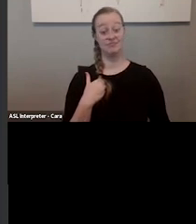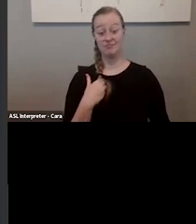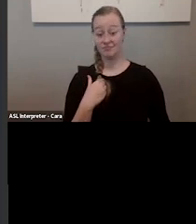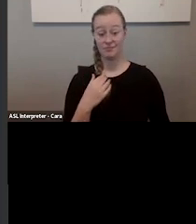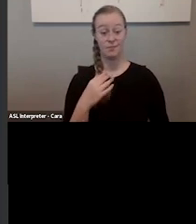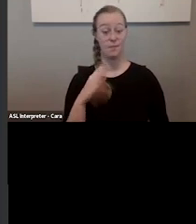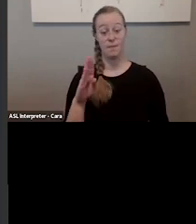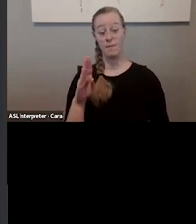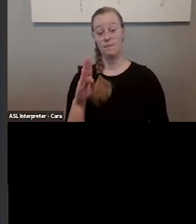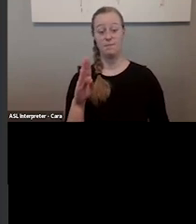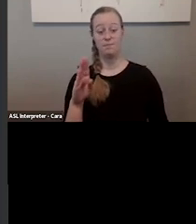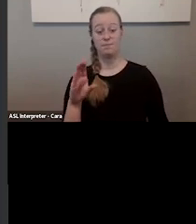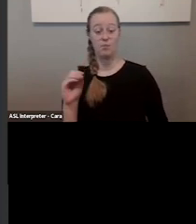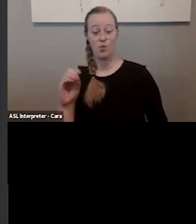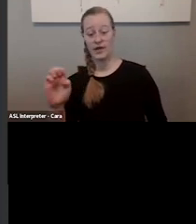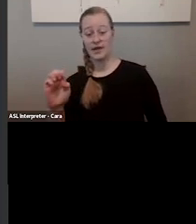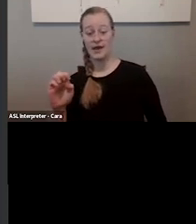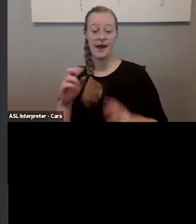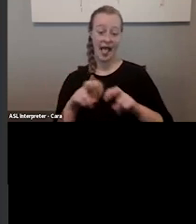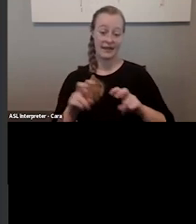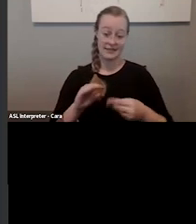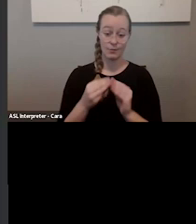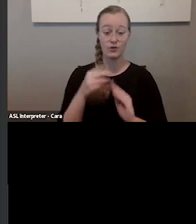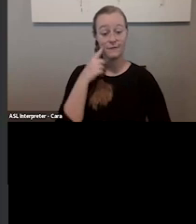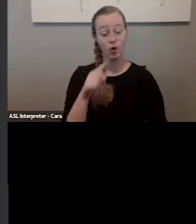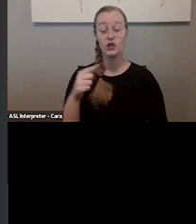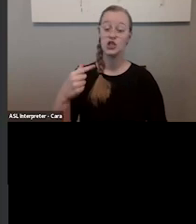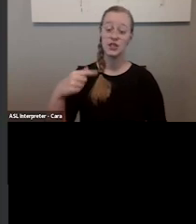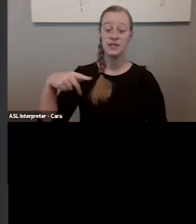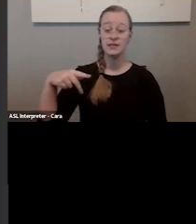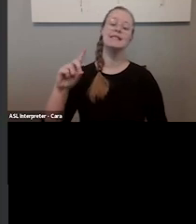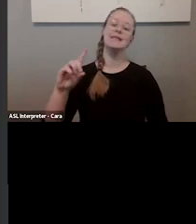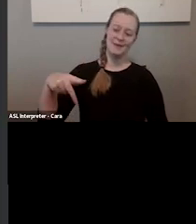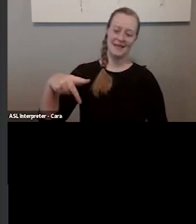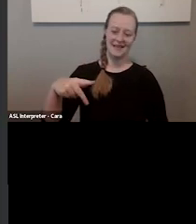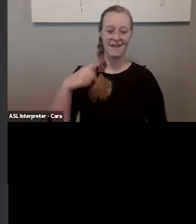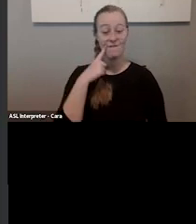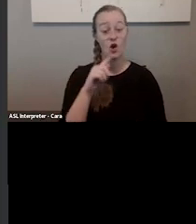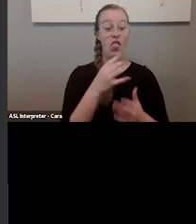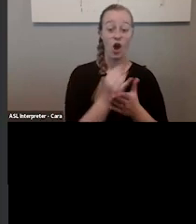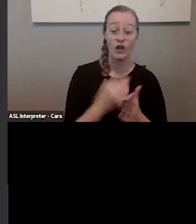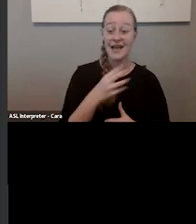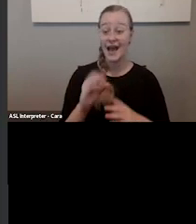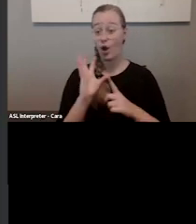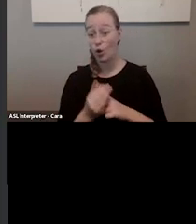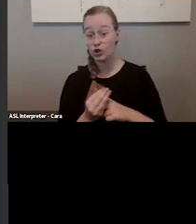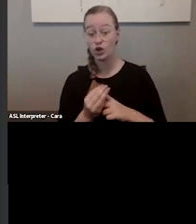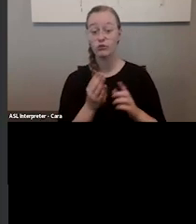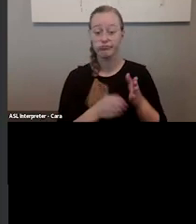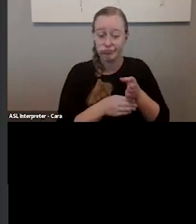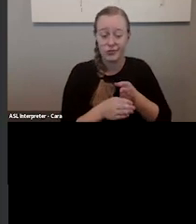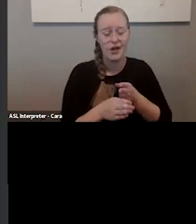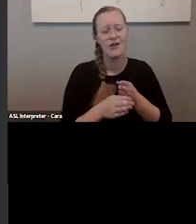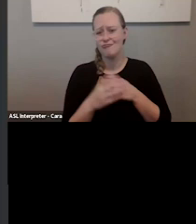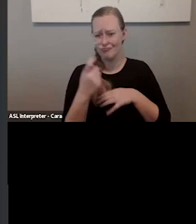Analysis numbers for GDP for the arts and culture sector that were just released by the National